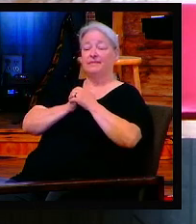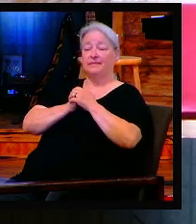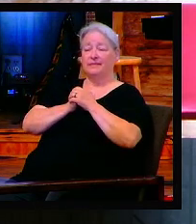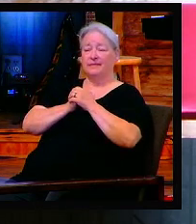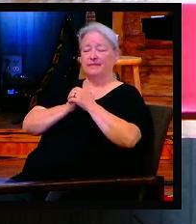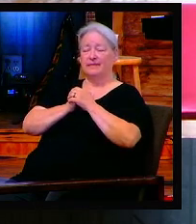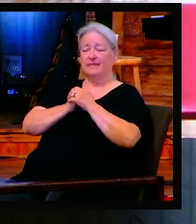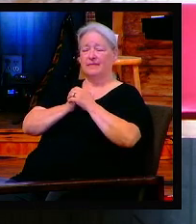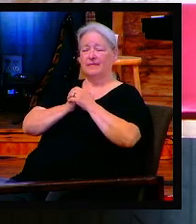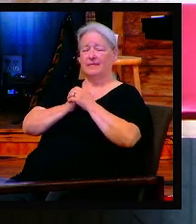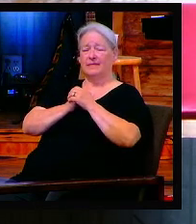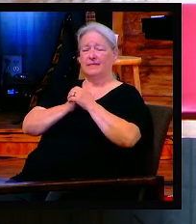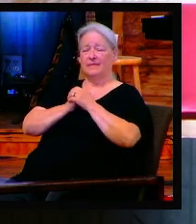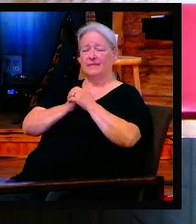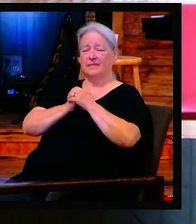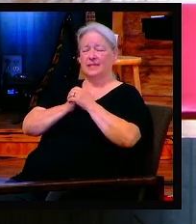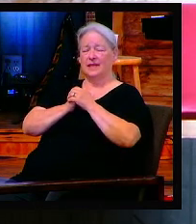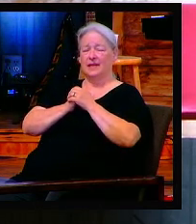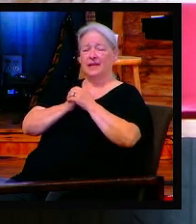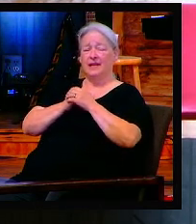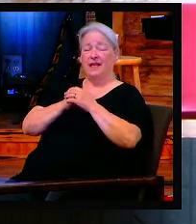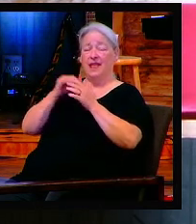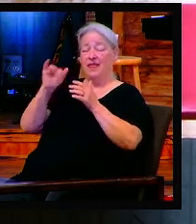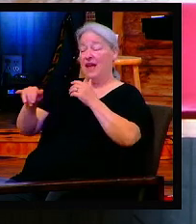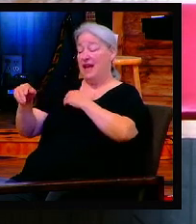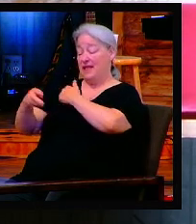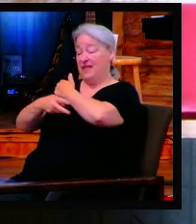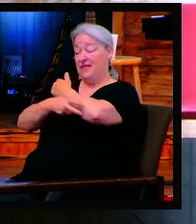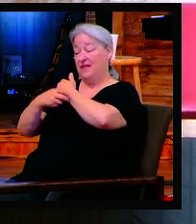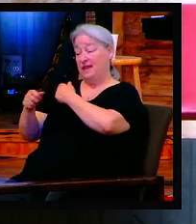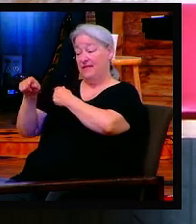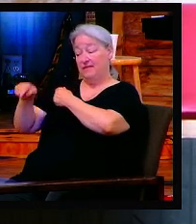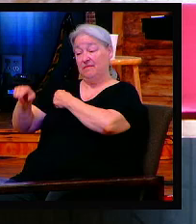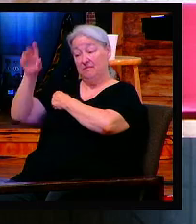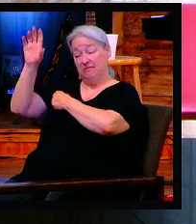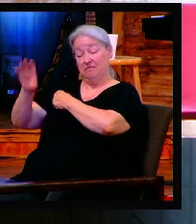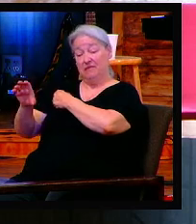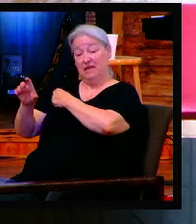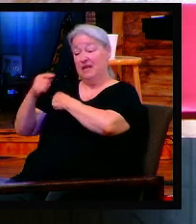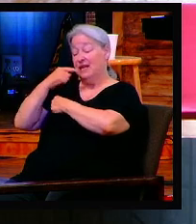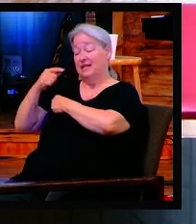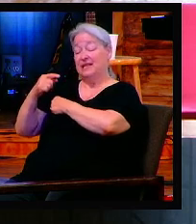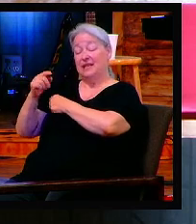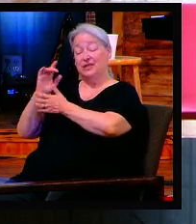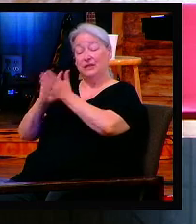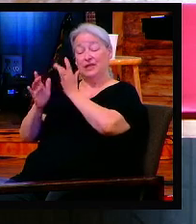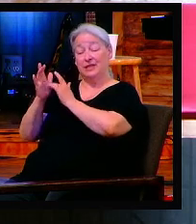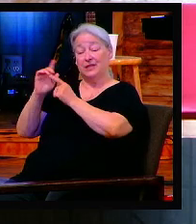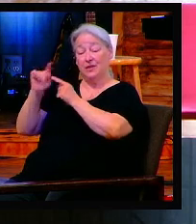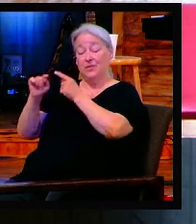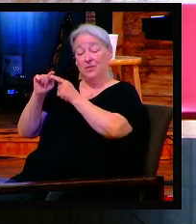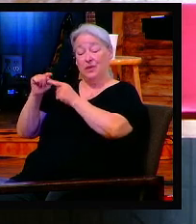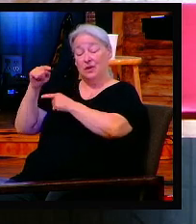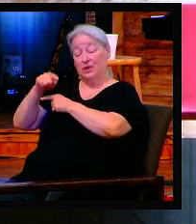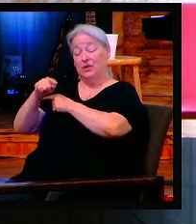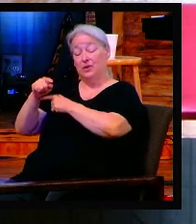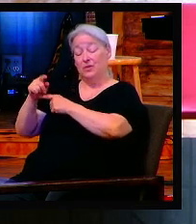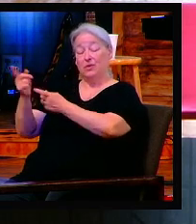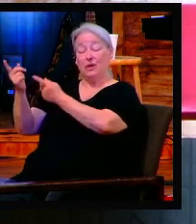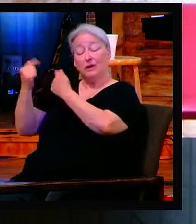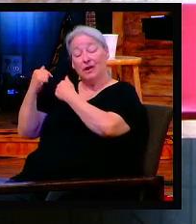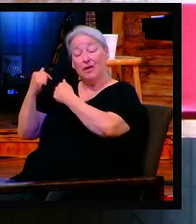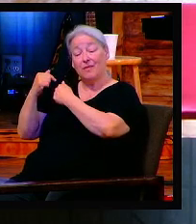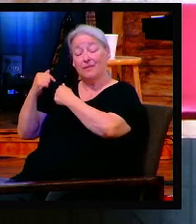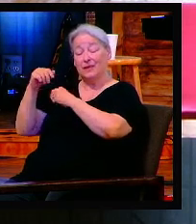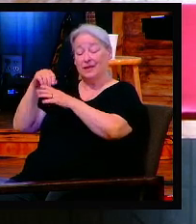come into your kingdom, don't forget about me. said, surely this day you'll be with me in paradise. And then raise. He went down to. Man,